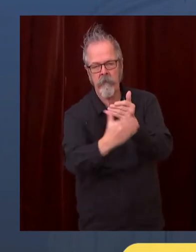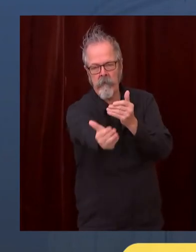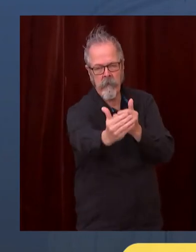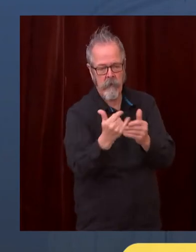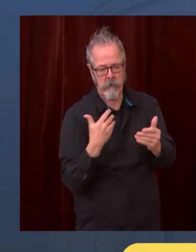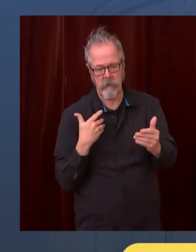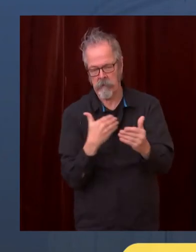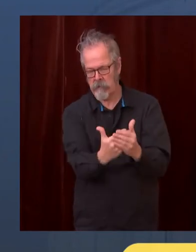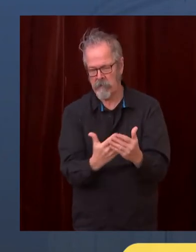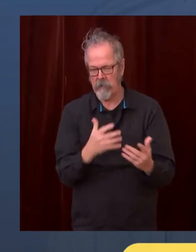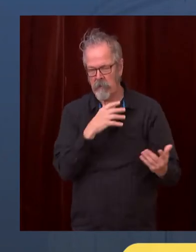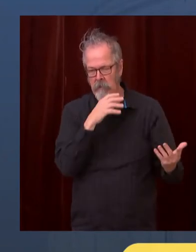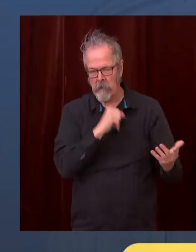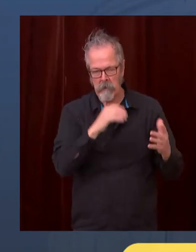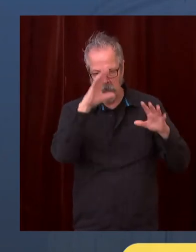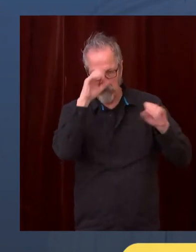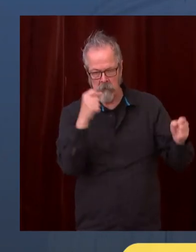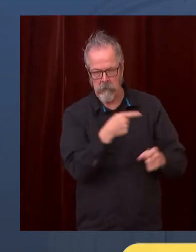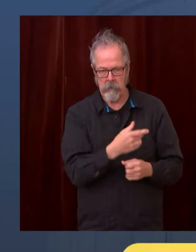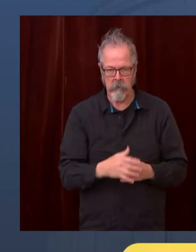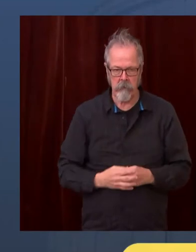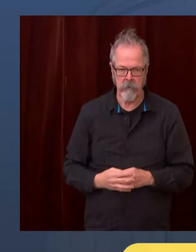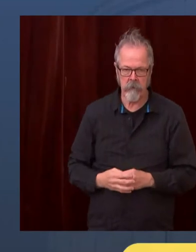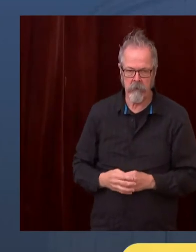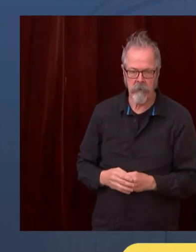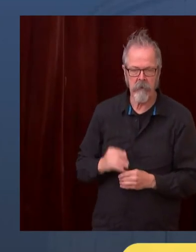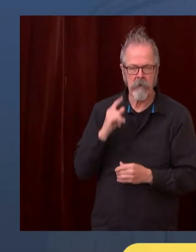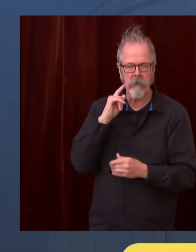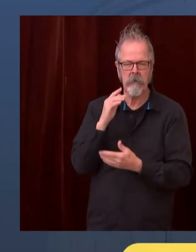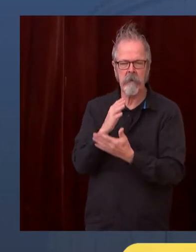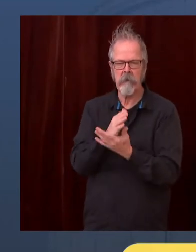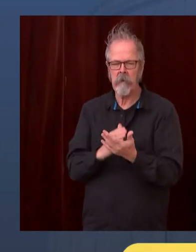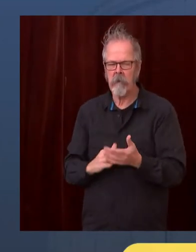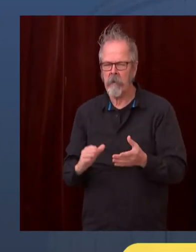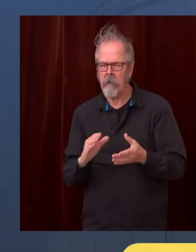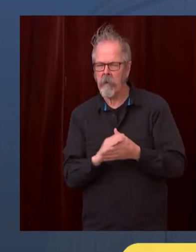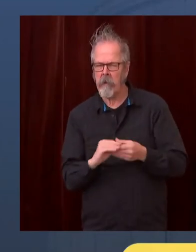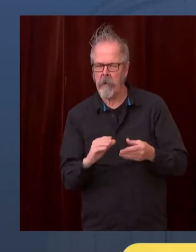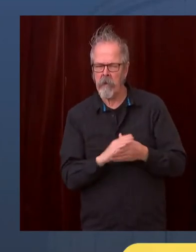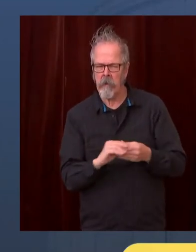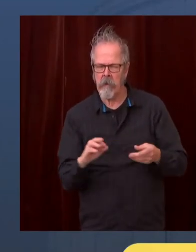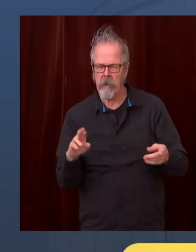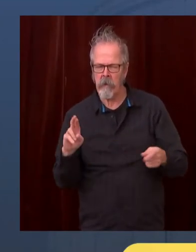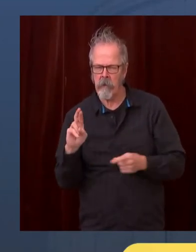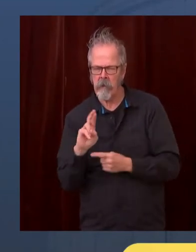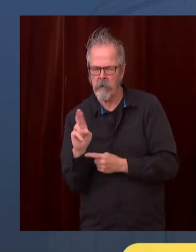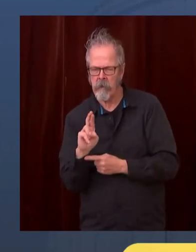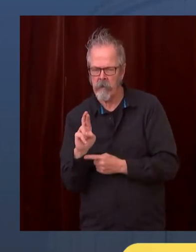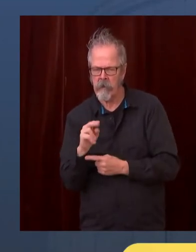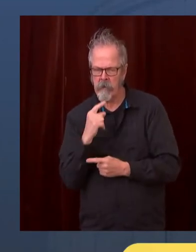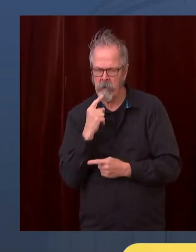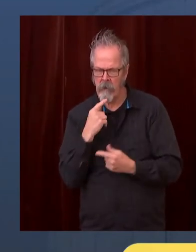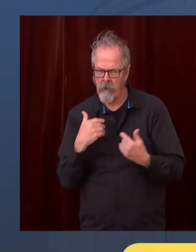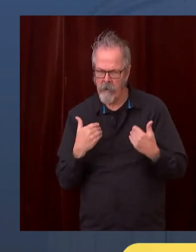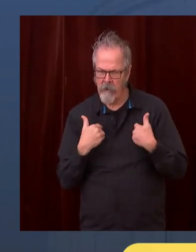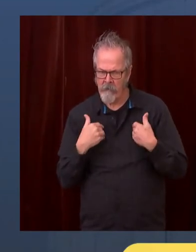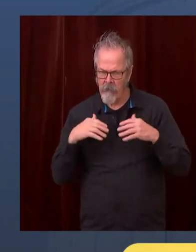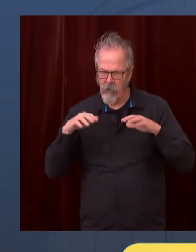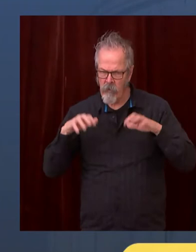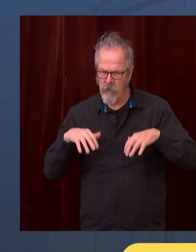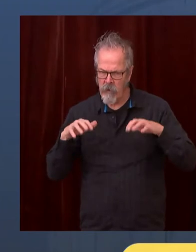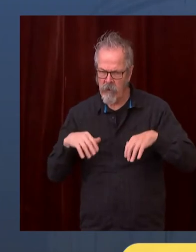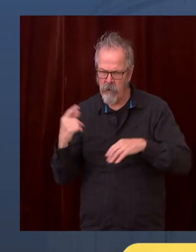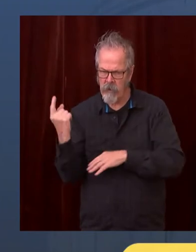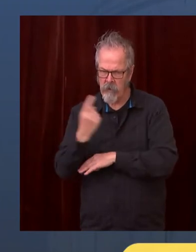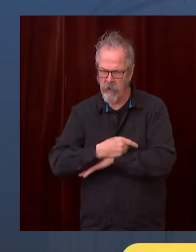we should do something right now and just use the rainy day fund to solve the problem. But the problem is we already have a